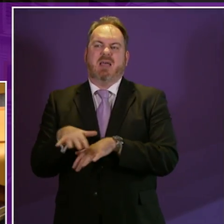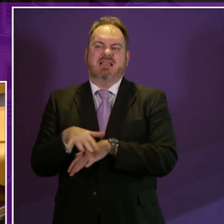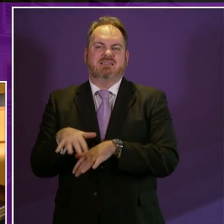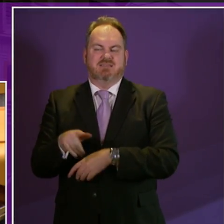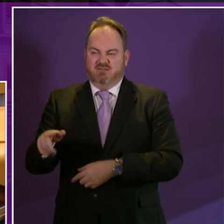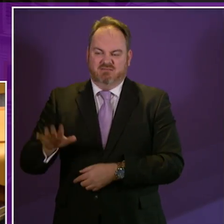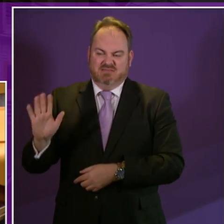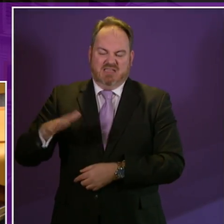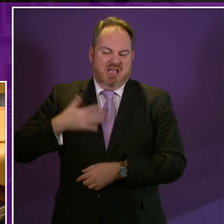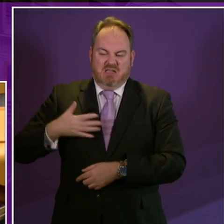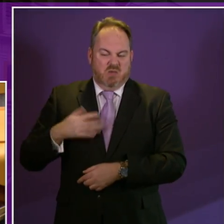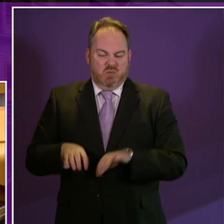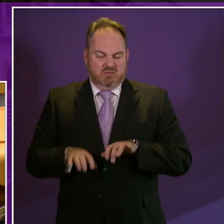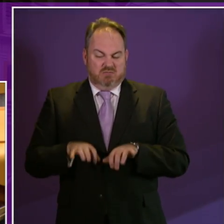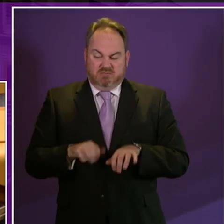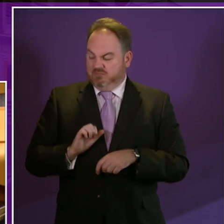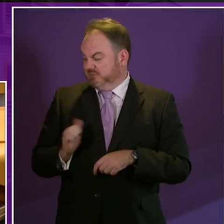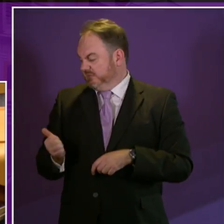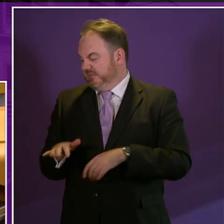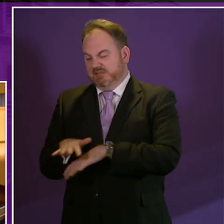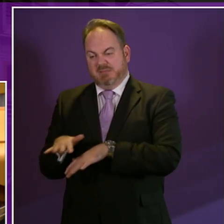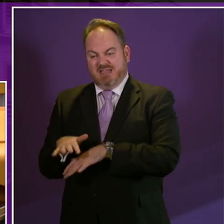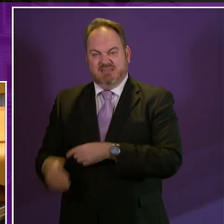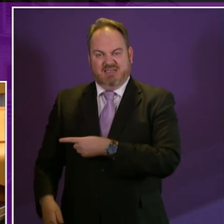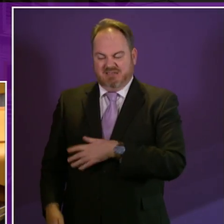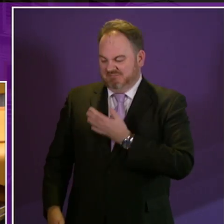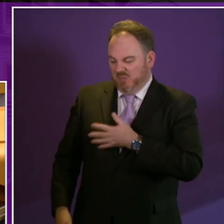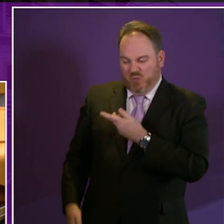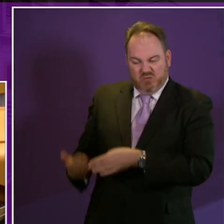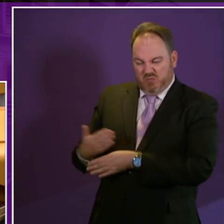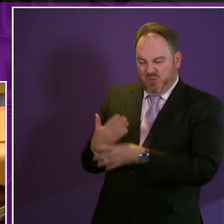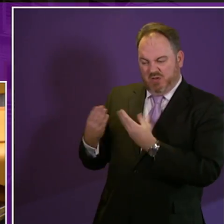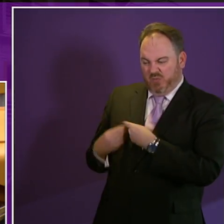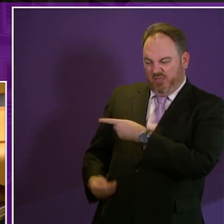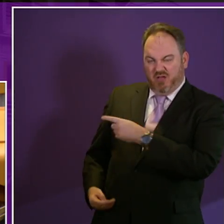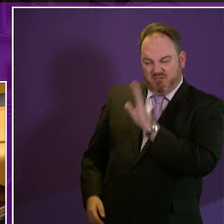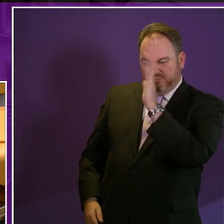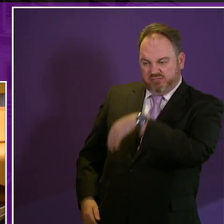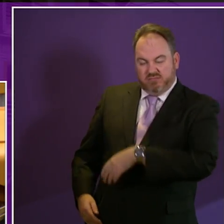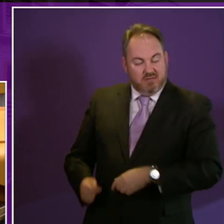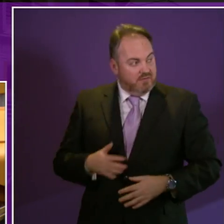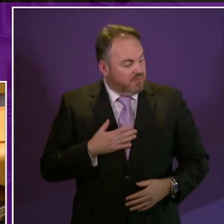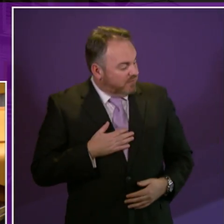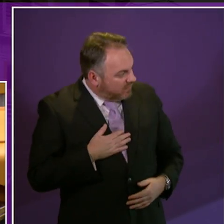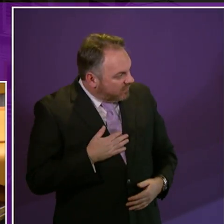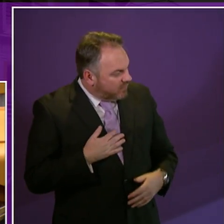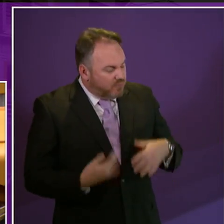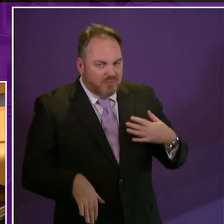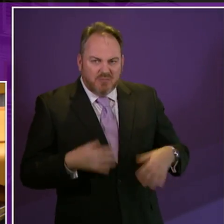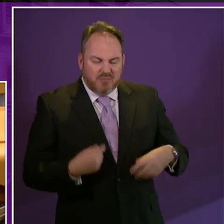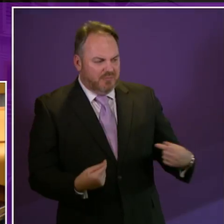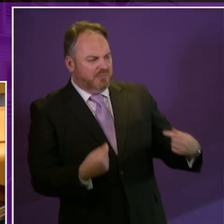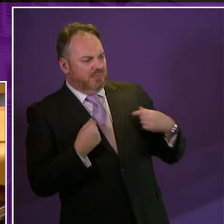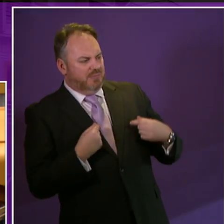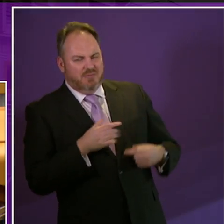and she didn't want to work with a spastic or be close to someone like that. It's clear that here in